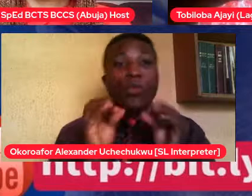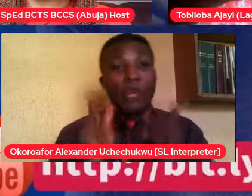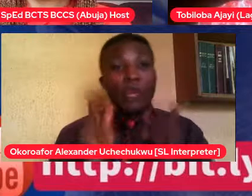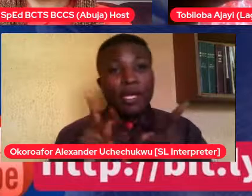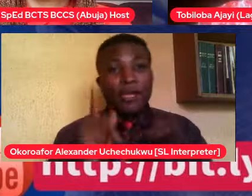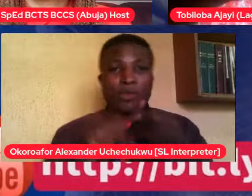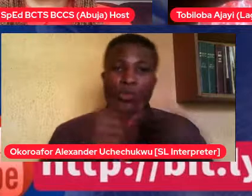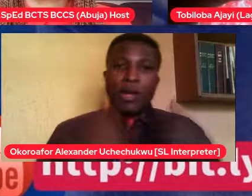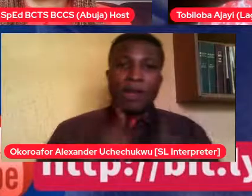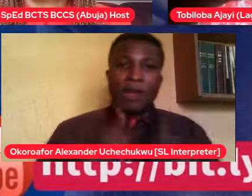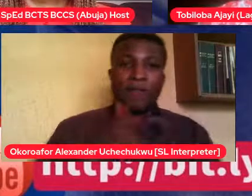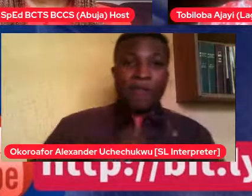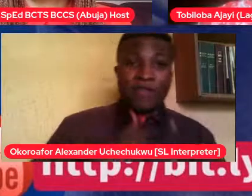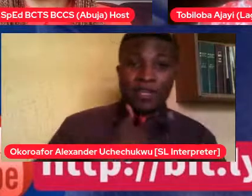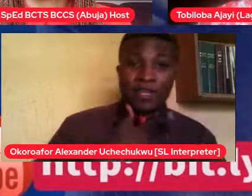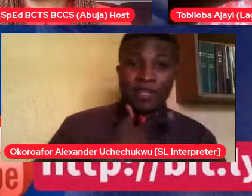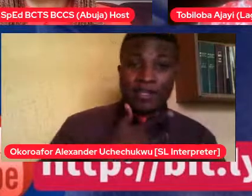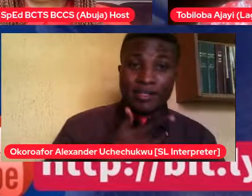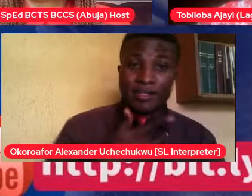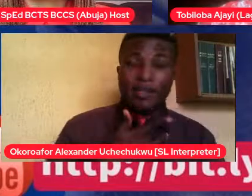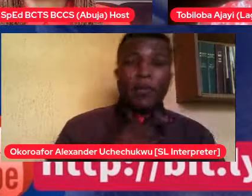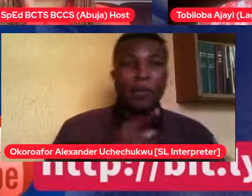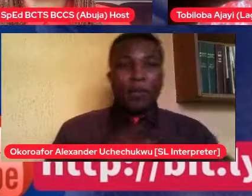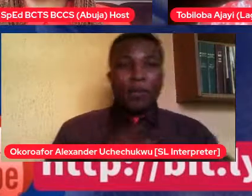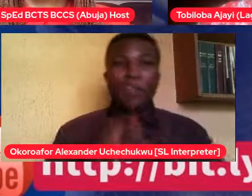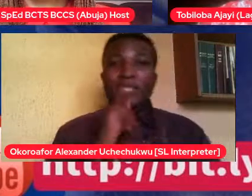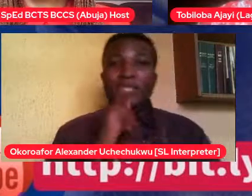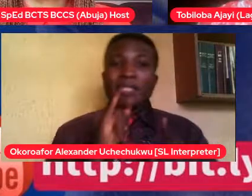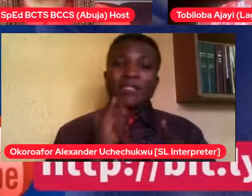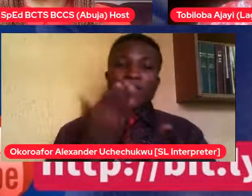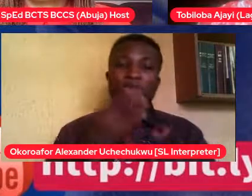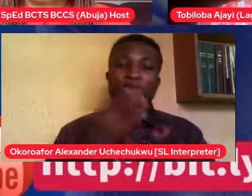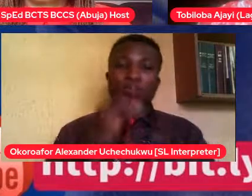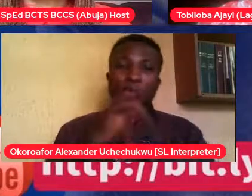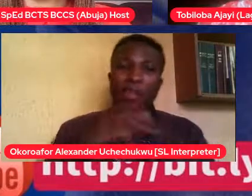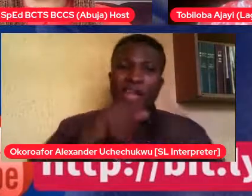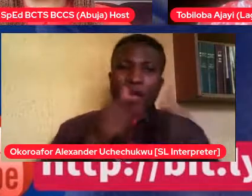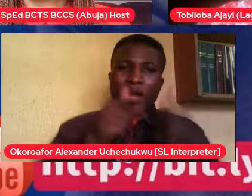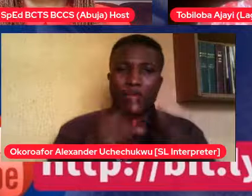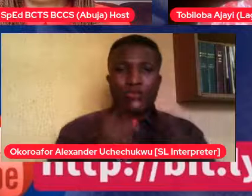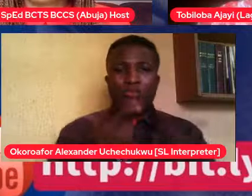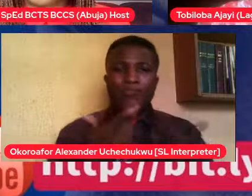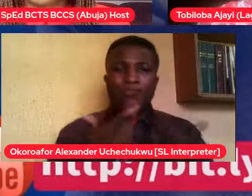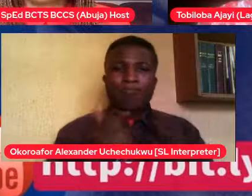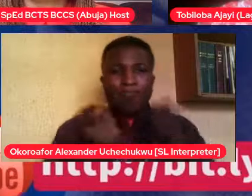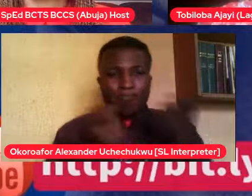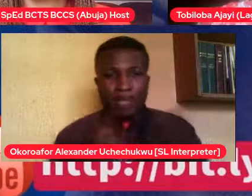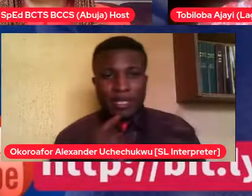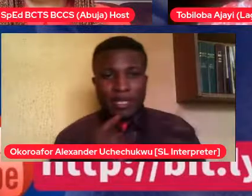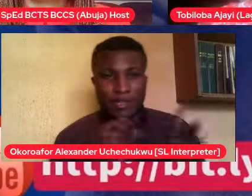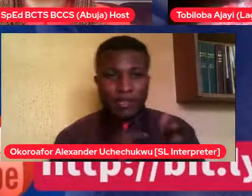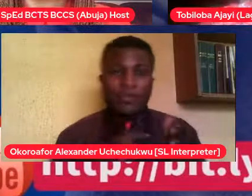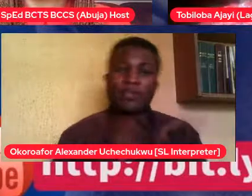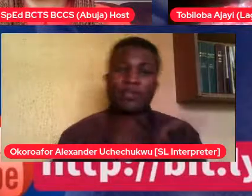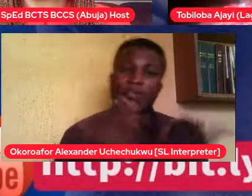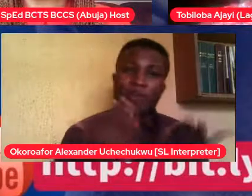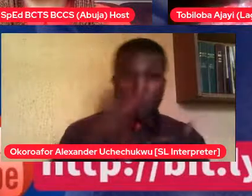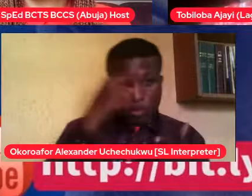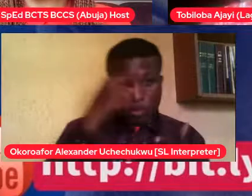for a boy to like you or for a girl to like you because you are a normal human being that needs love and have a lot of love to give.